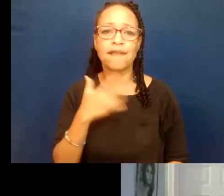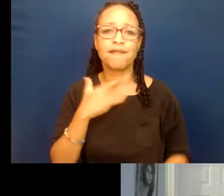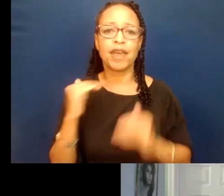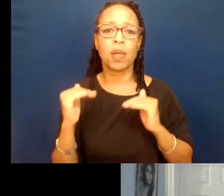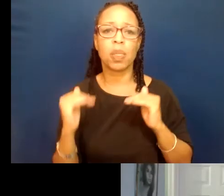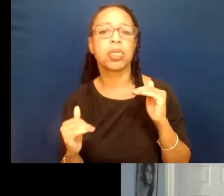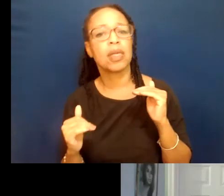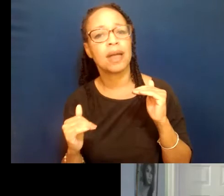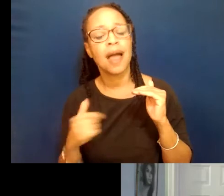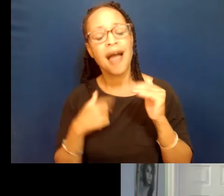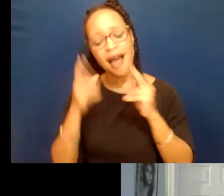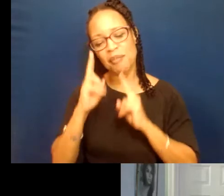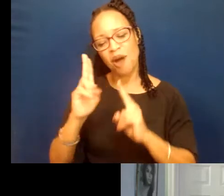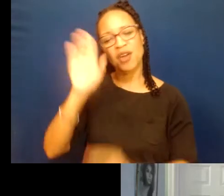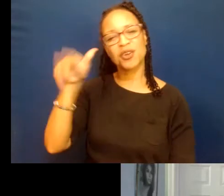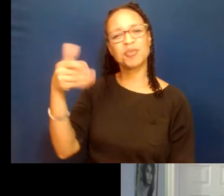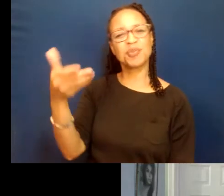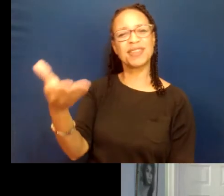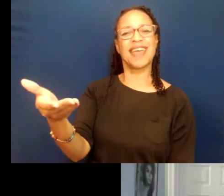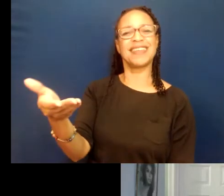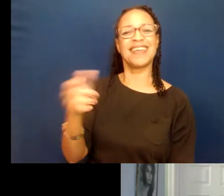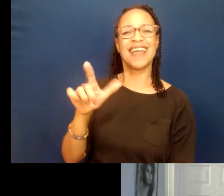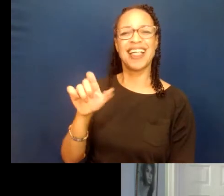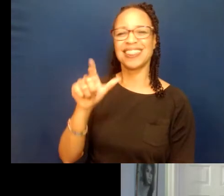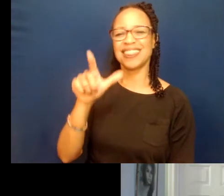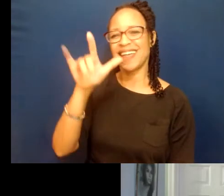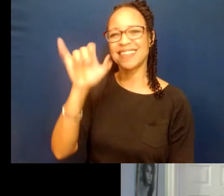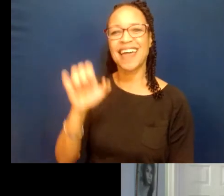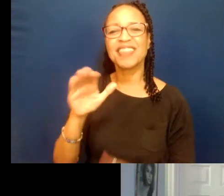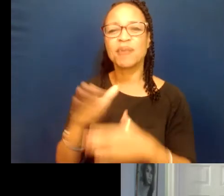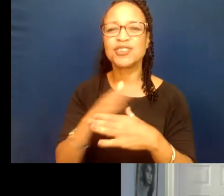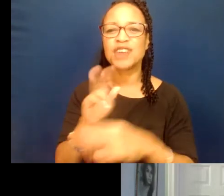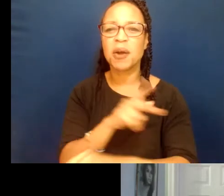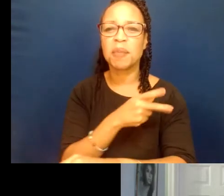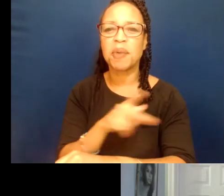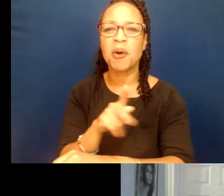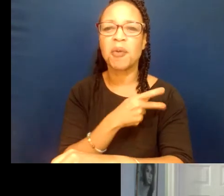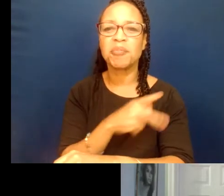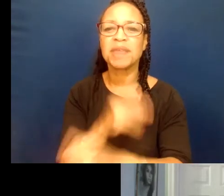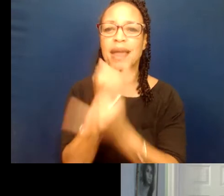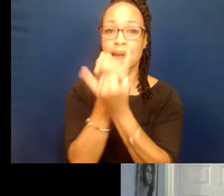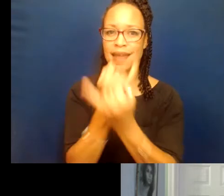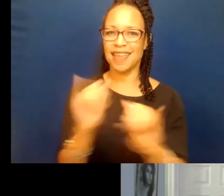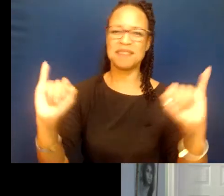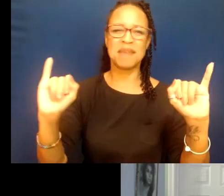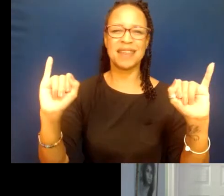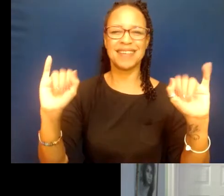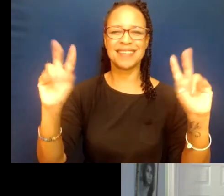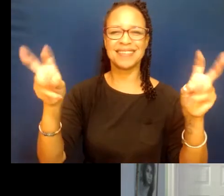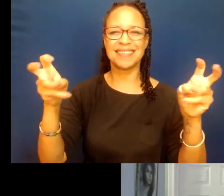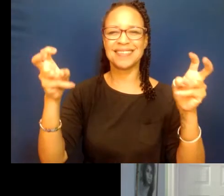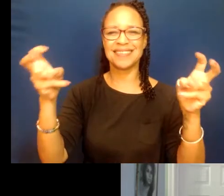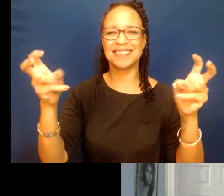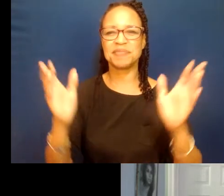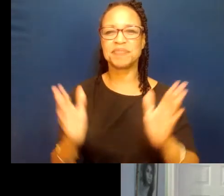I am honored to present to you tonight Leslie, who will share her poem, Independence, with us. Gracias,